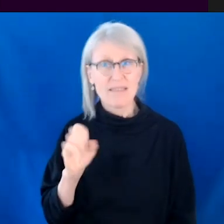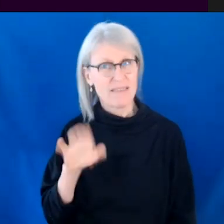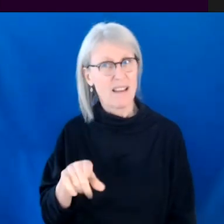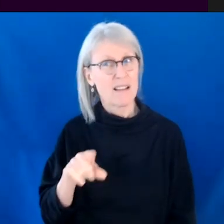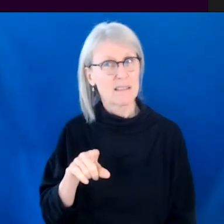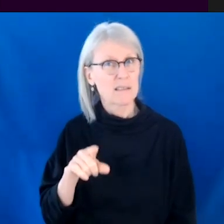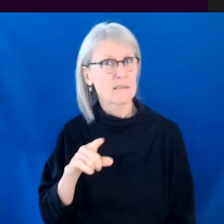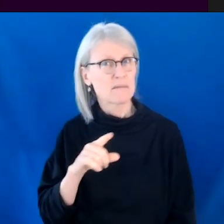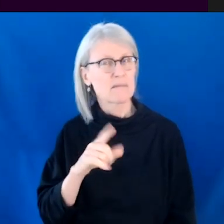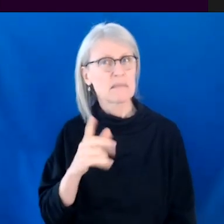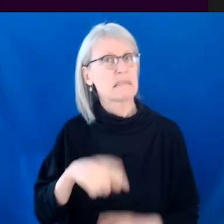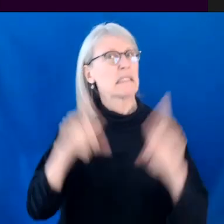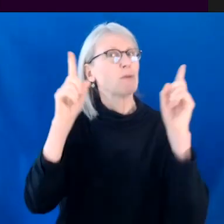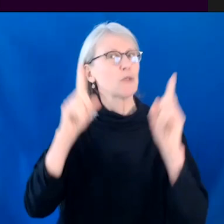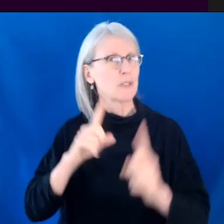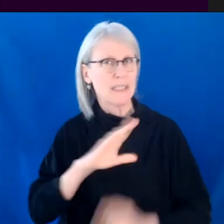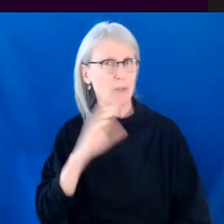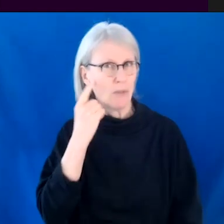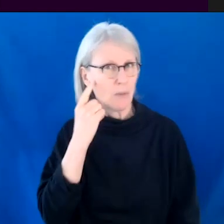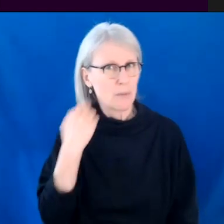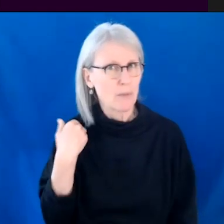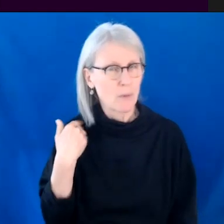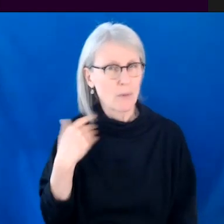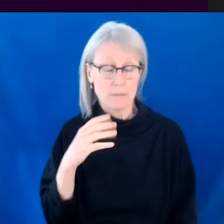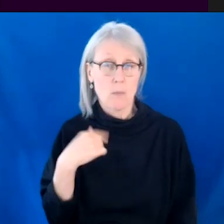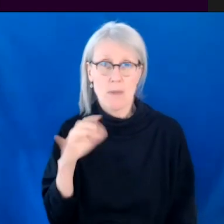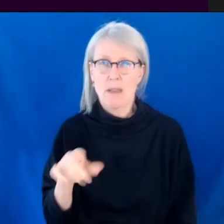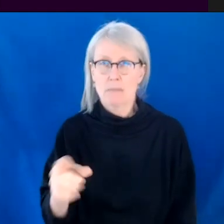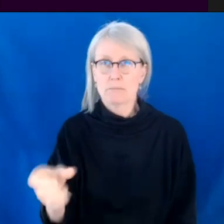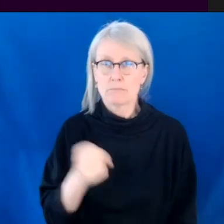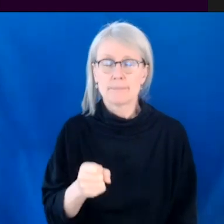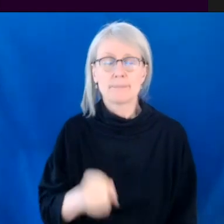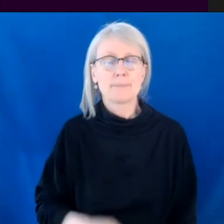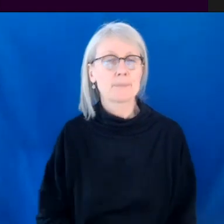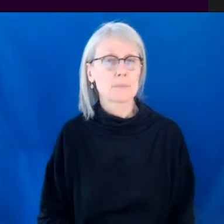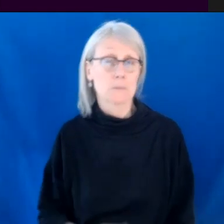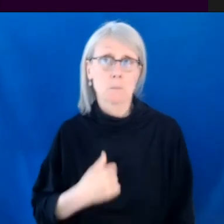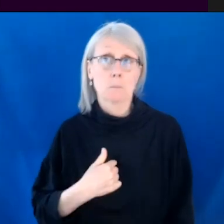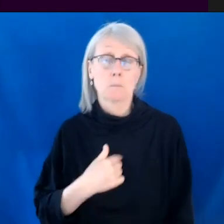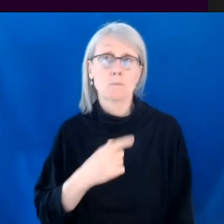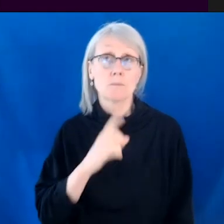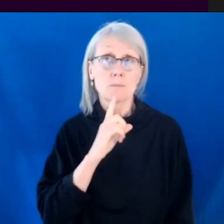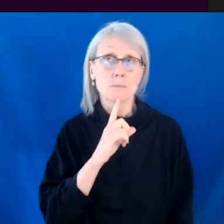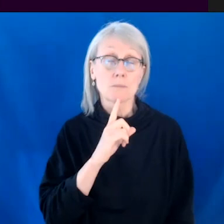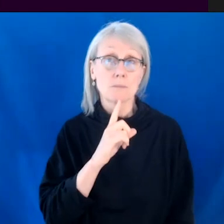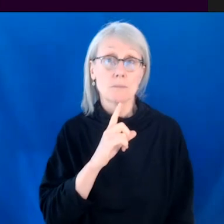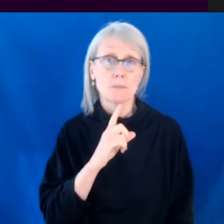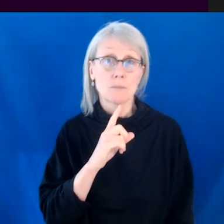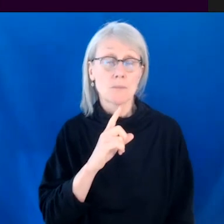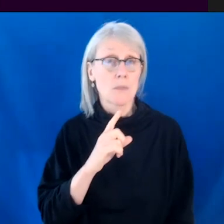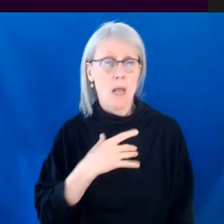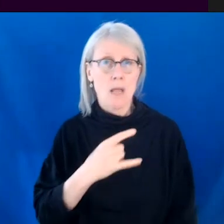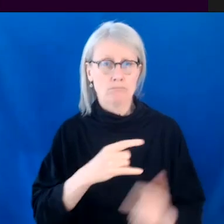going to come up with something that I would have never thought of. So as I said, like I very much, uh, I'm a very much a